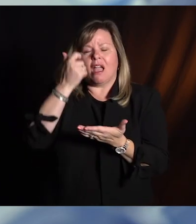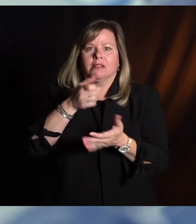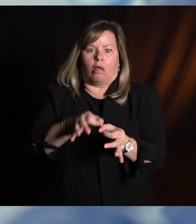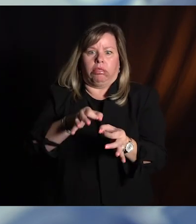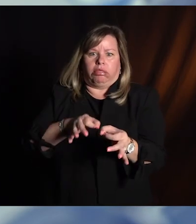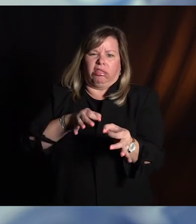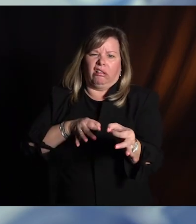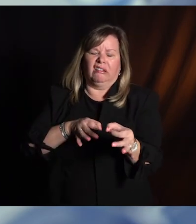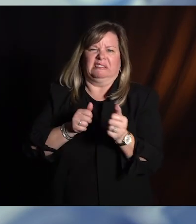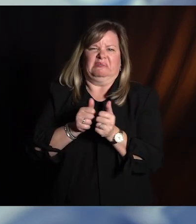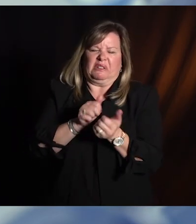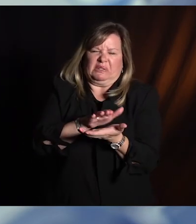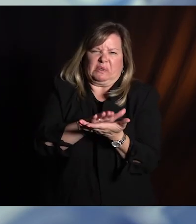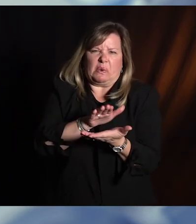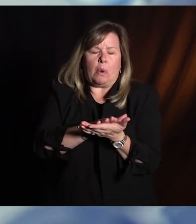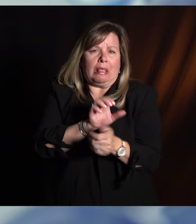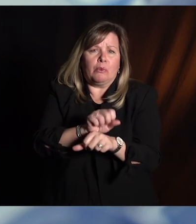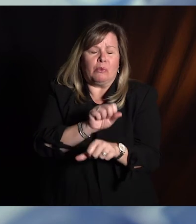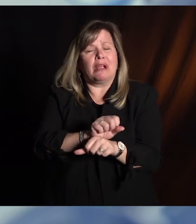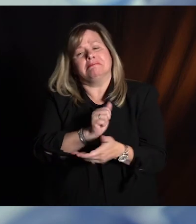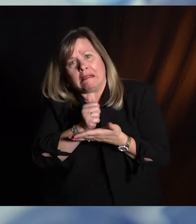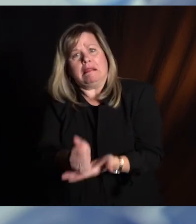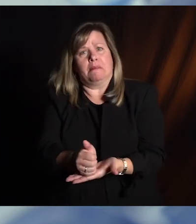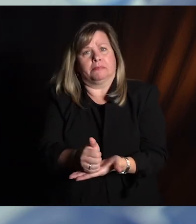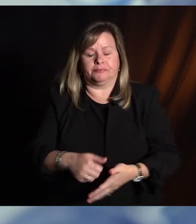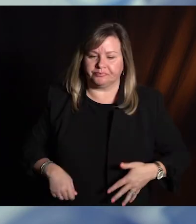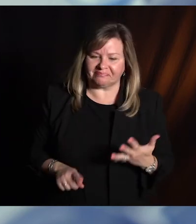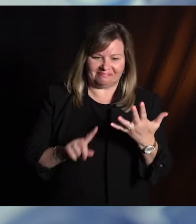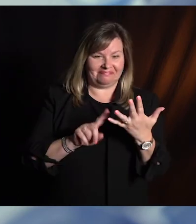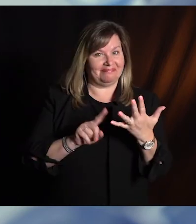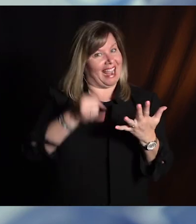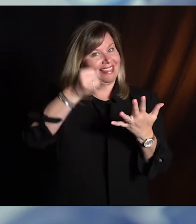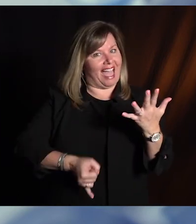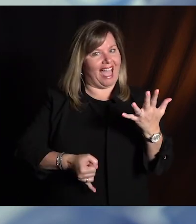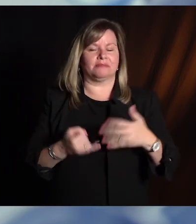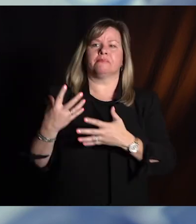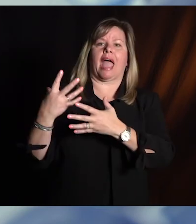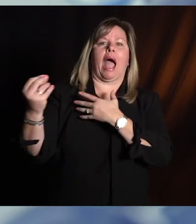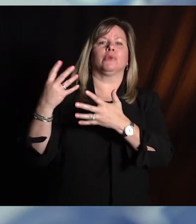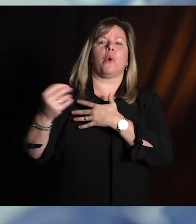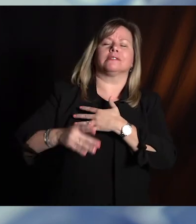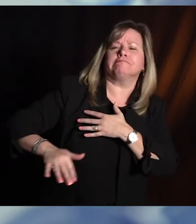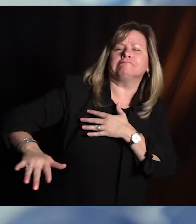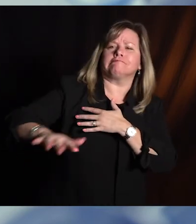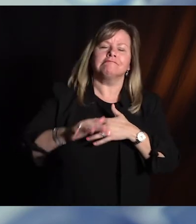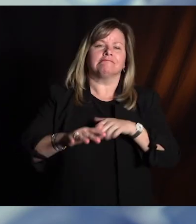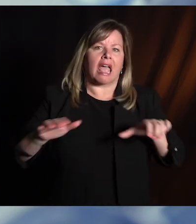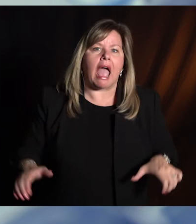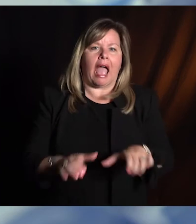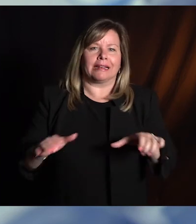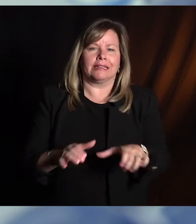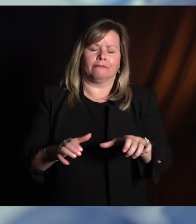important part of our recovery. And finally, get outdoors and get active. Springtime in Michigan, the weather's beautiful.